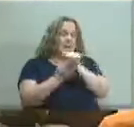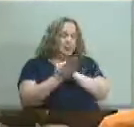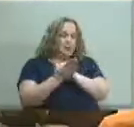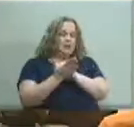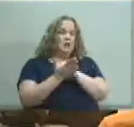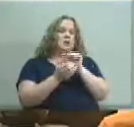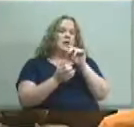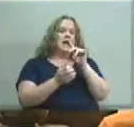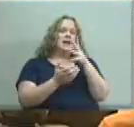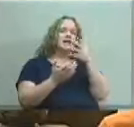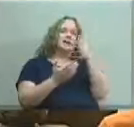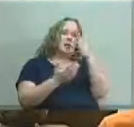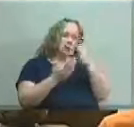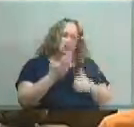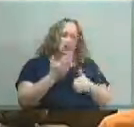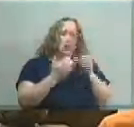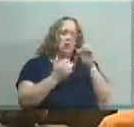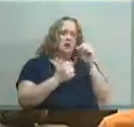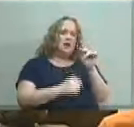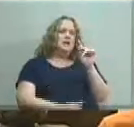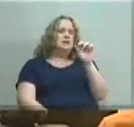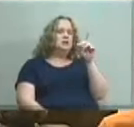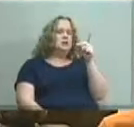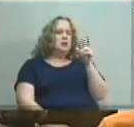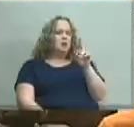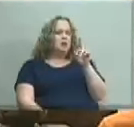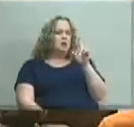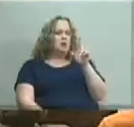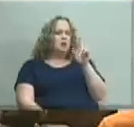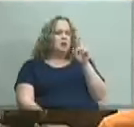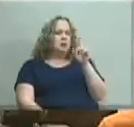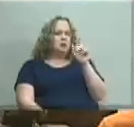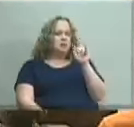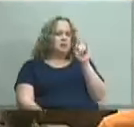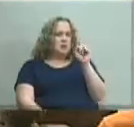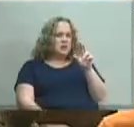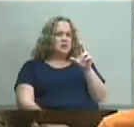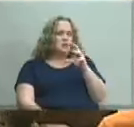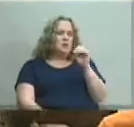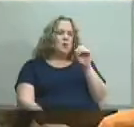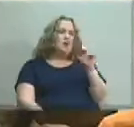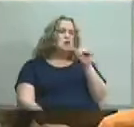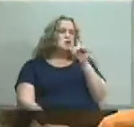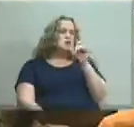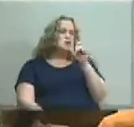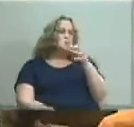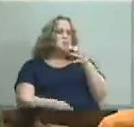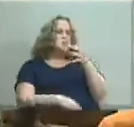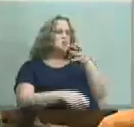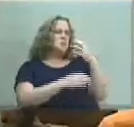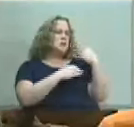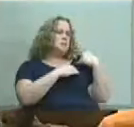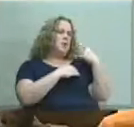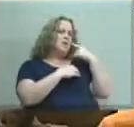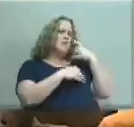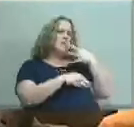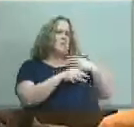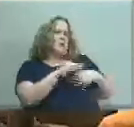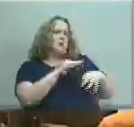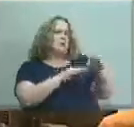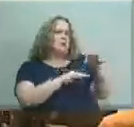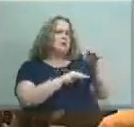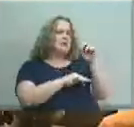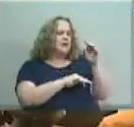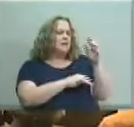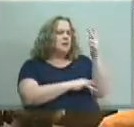up and move uh dr razor will who will be responsible for replacing if these trees don't make